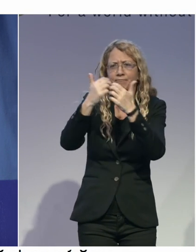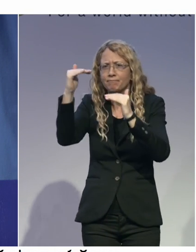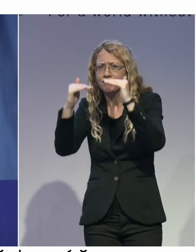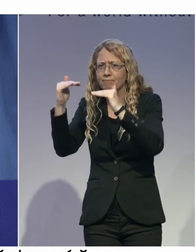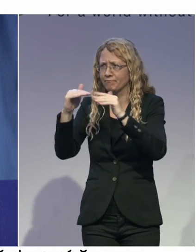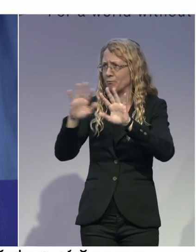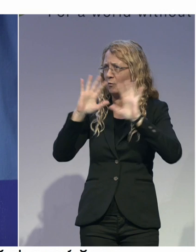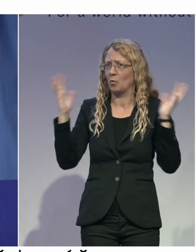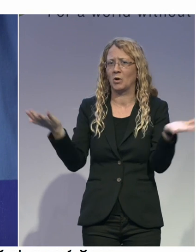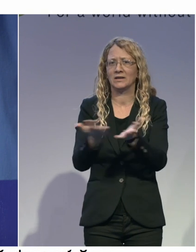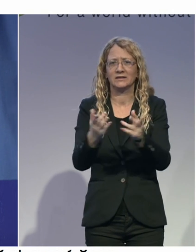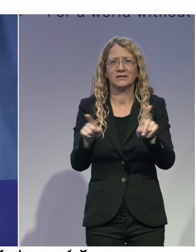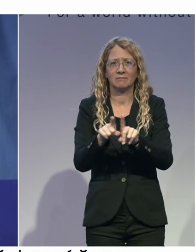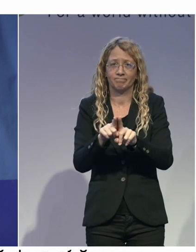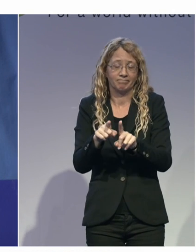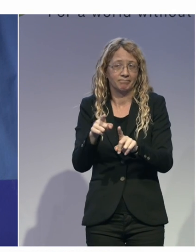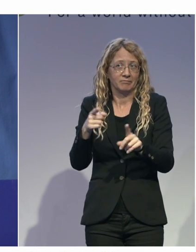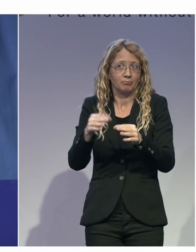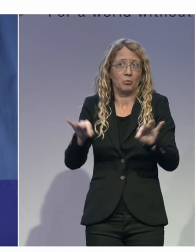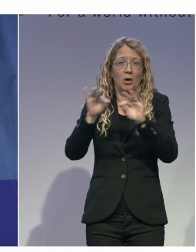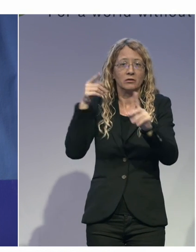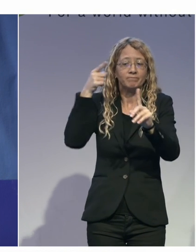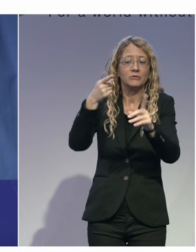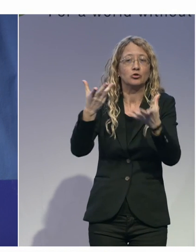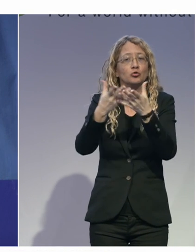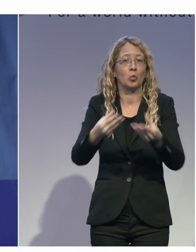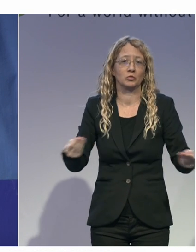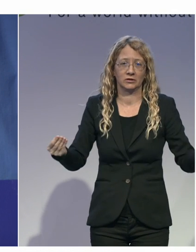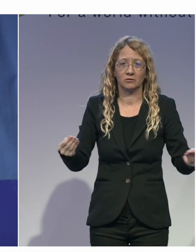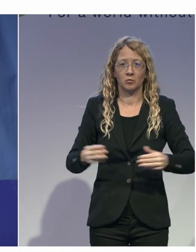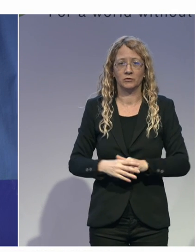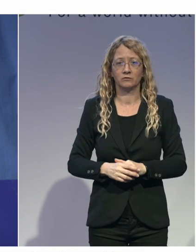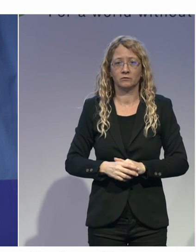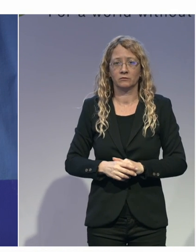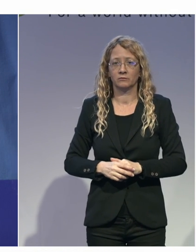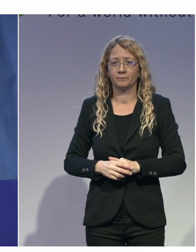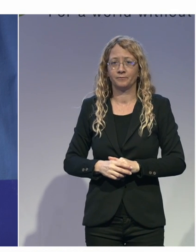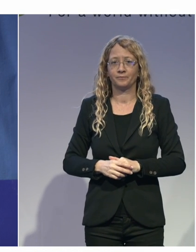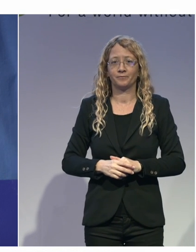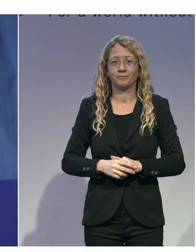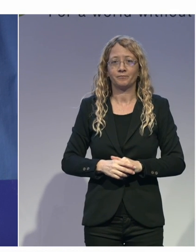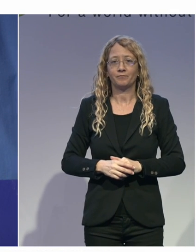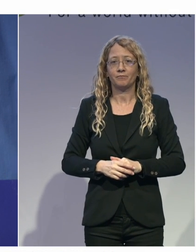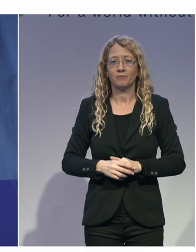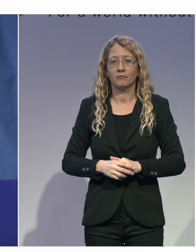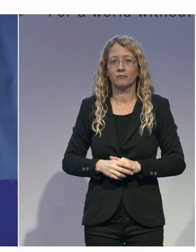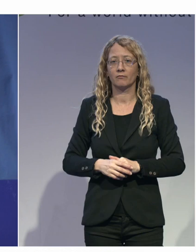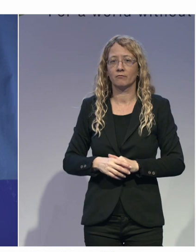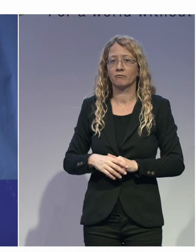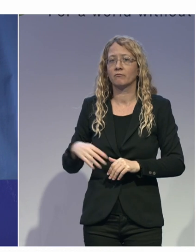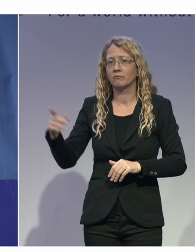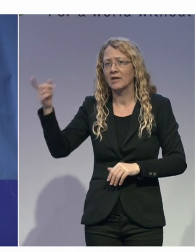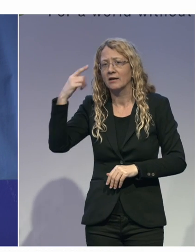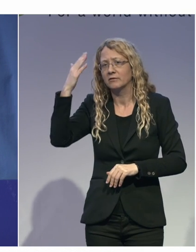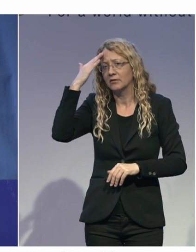definition of what we do, how we do it. And this is what we are fortifying here and taking out to the world.